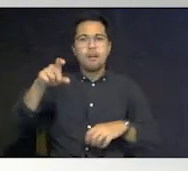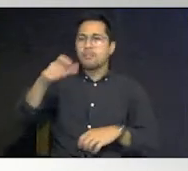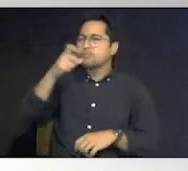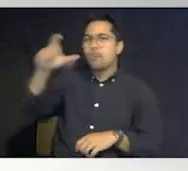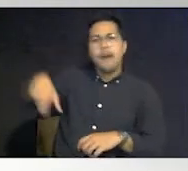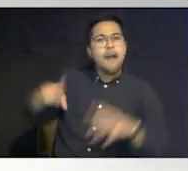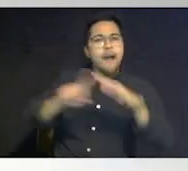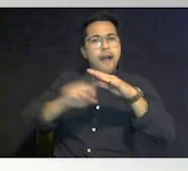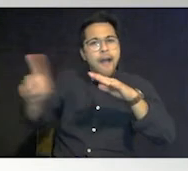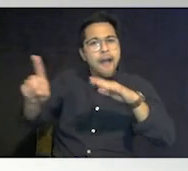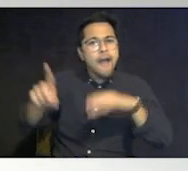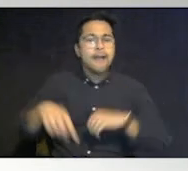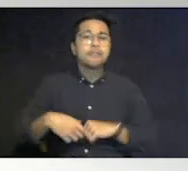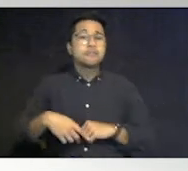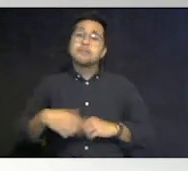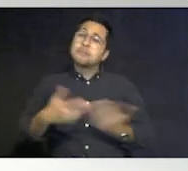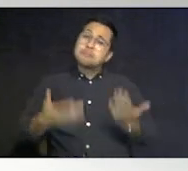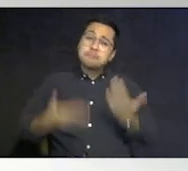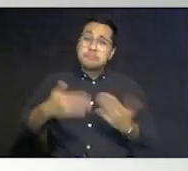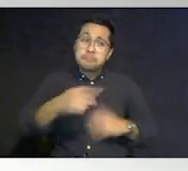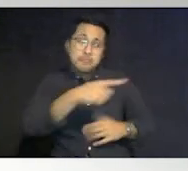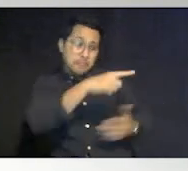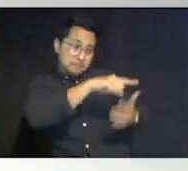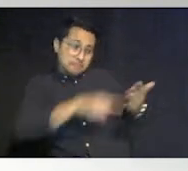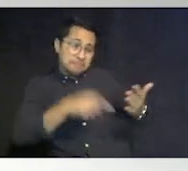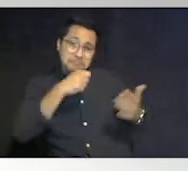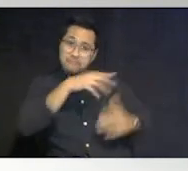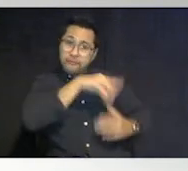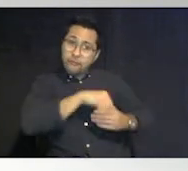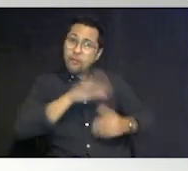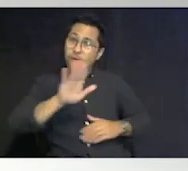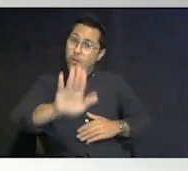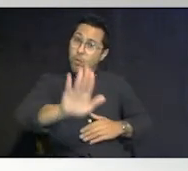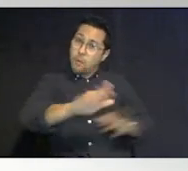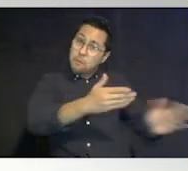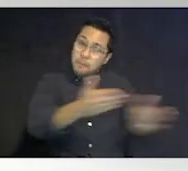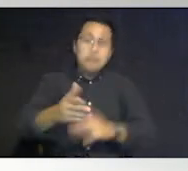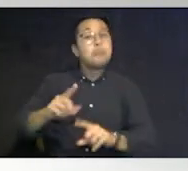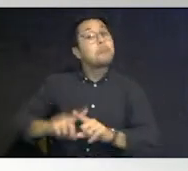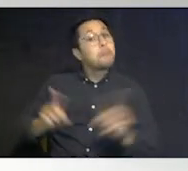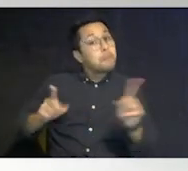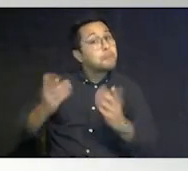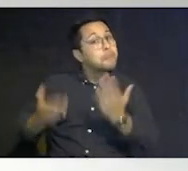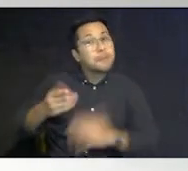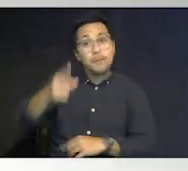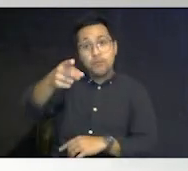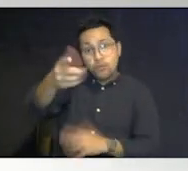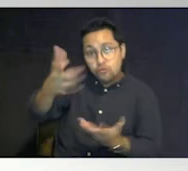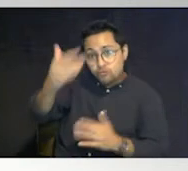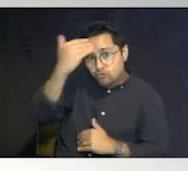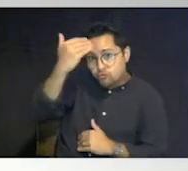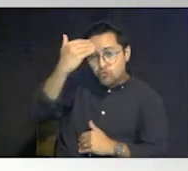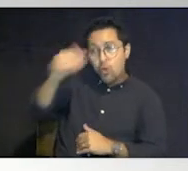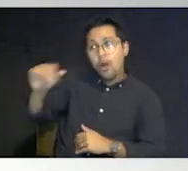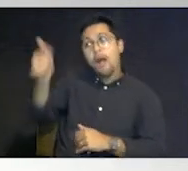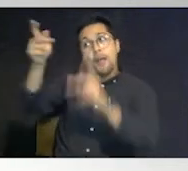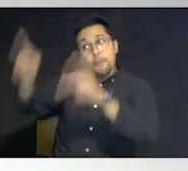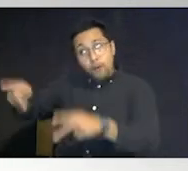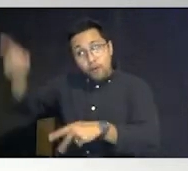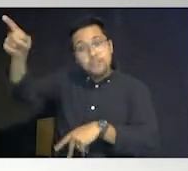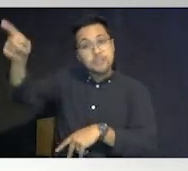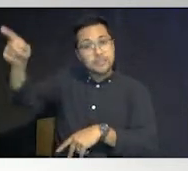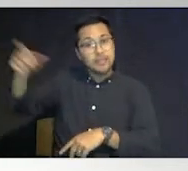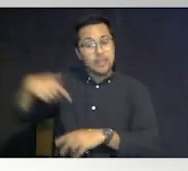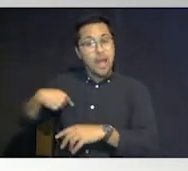really aren't going to be part of your overall plan however you may know someone or be power dependent you know and have a